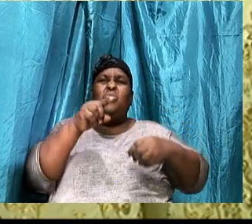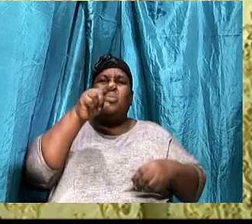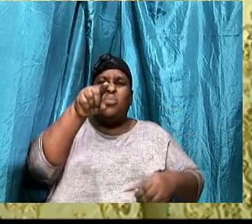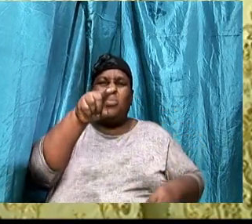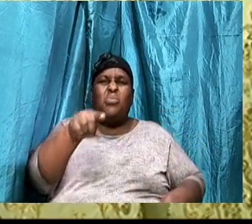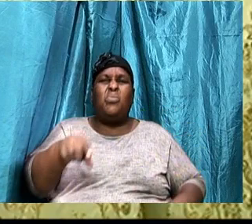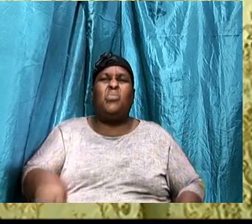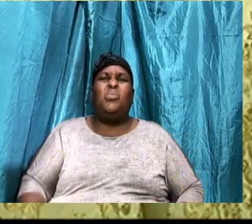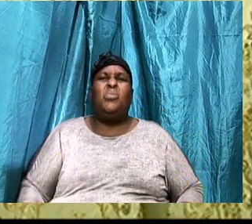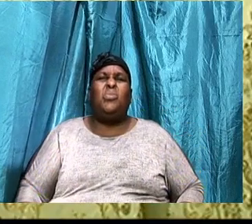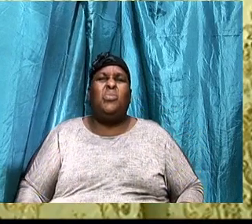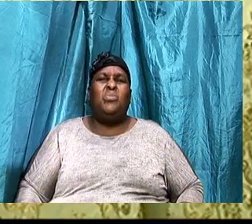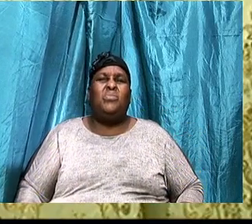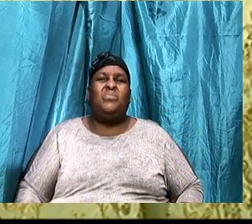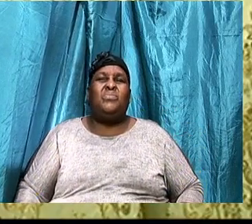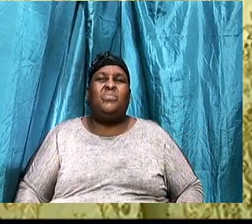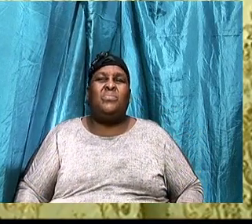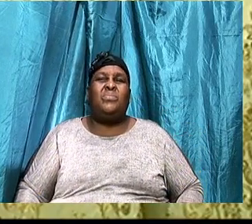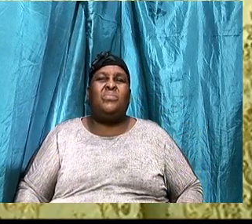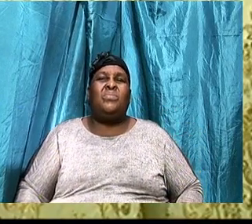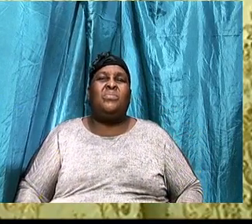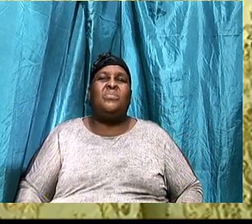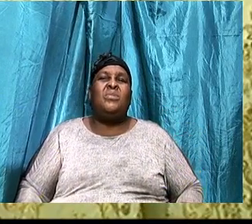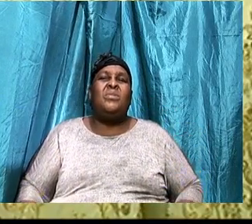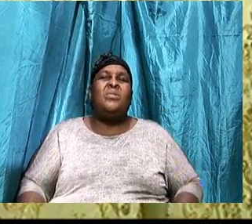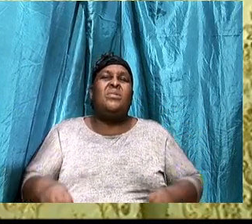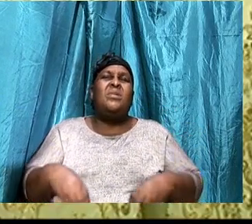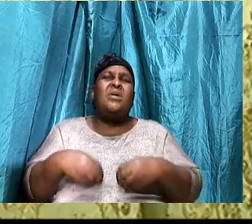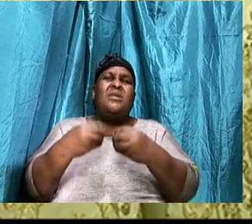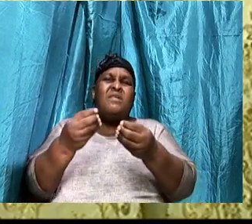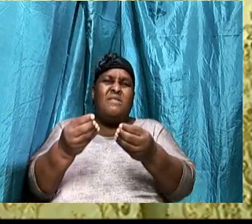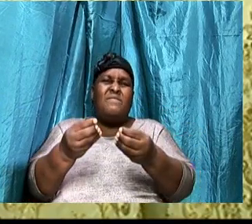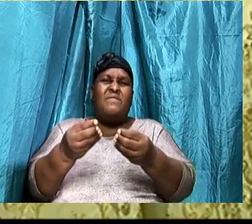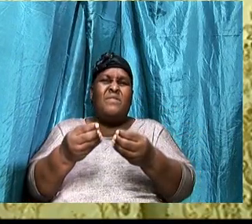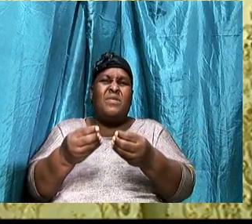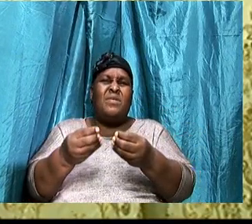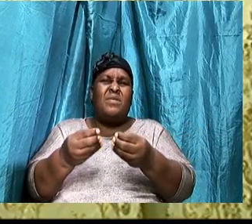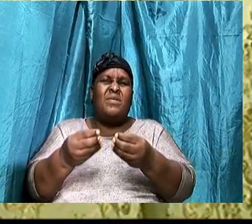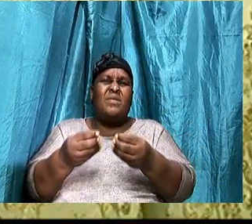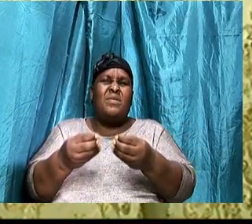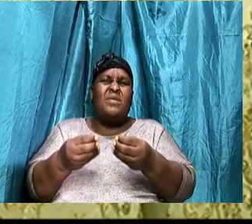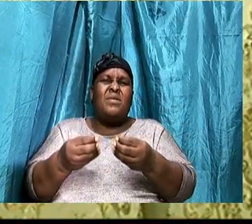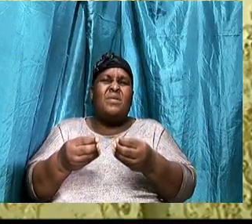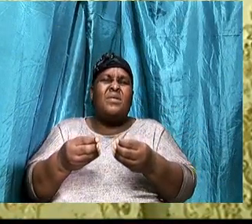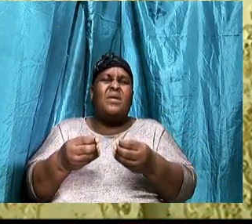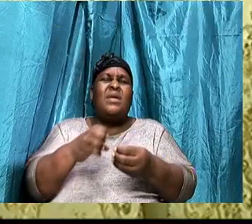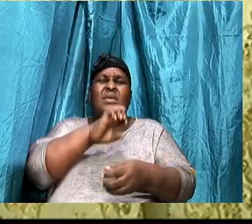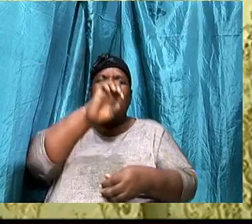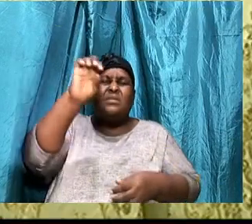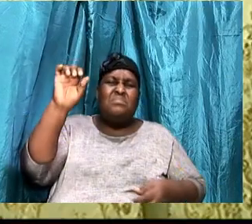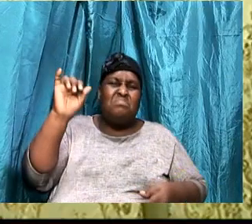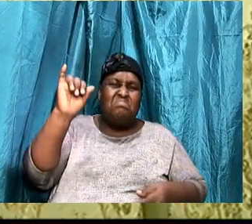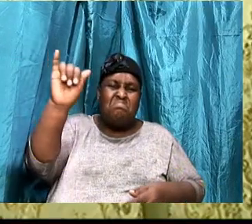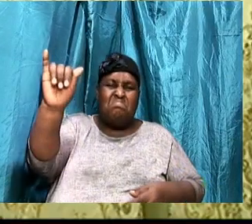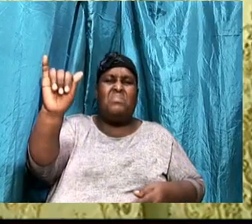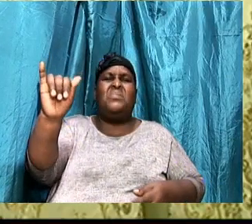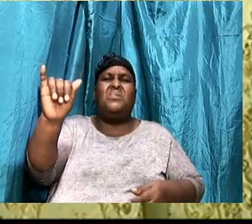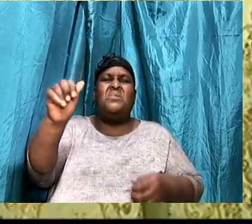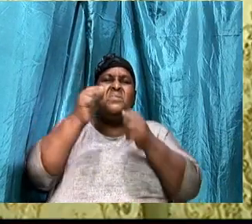11, He said, Obtain, Jesus, An internal, Inheritance,